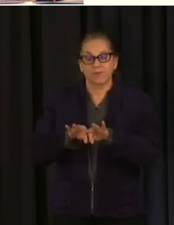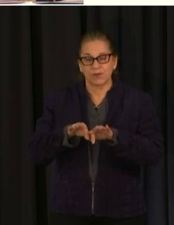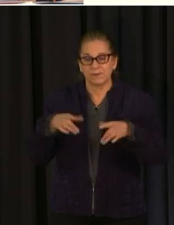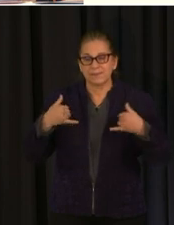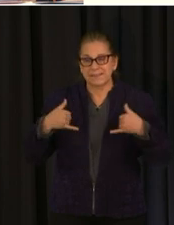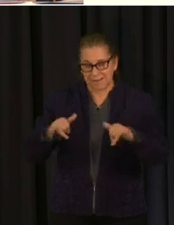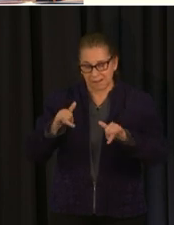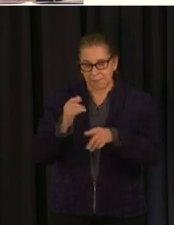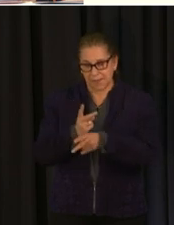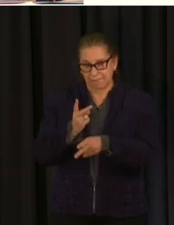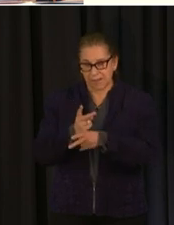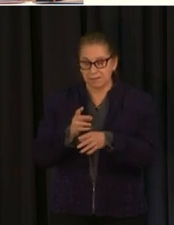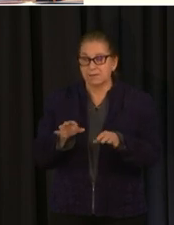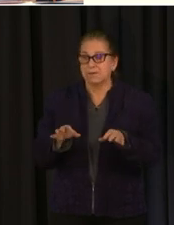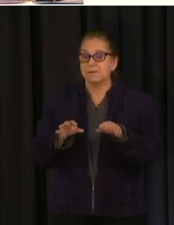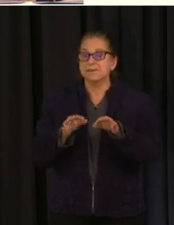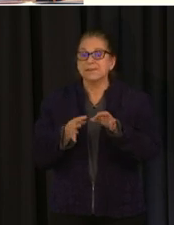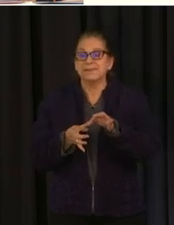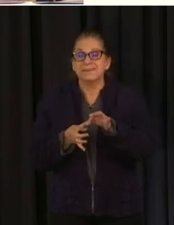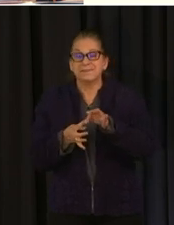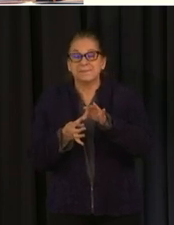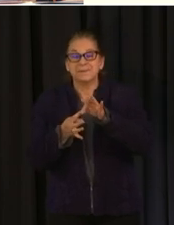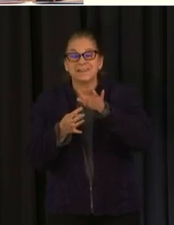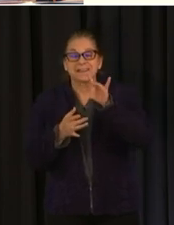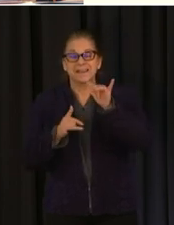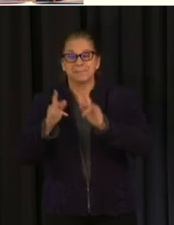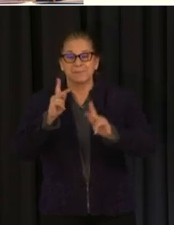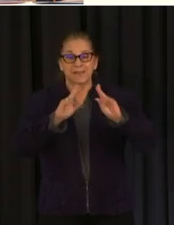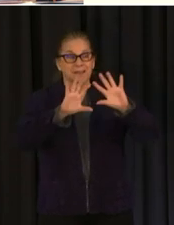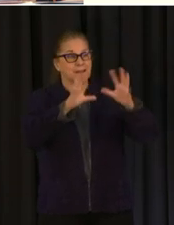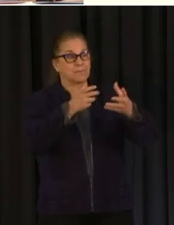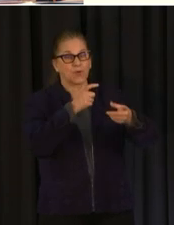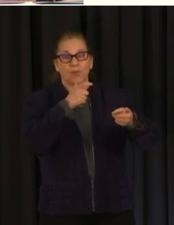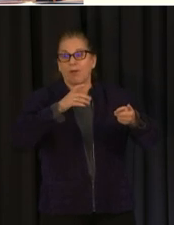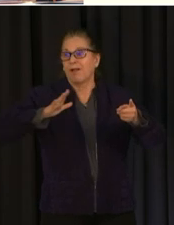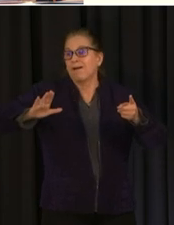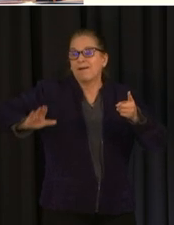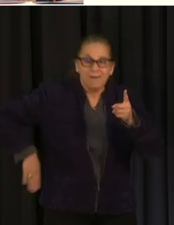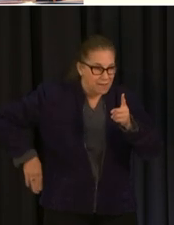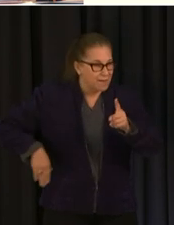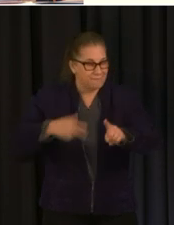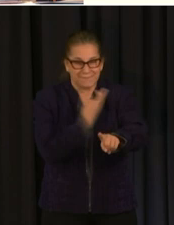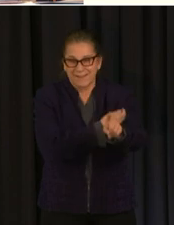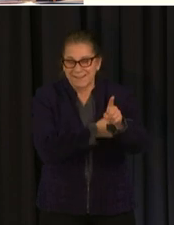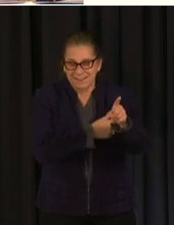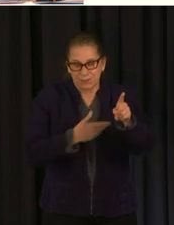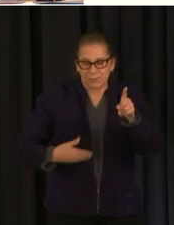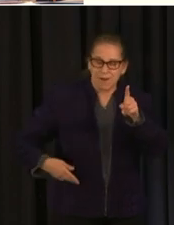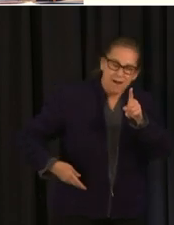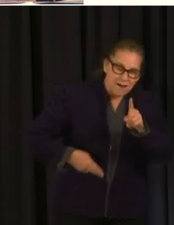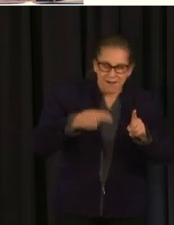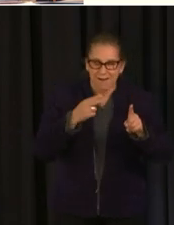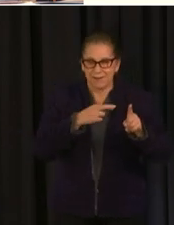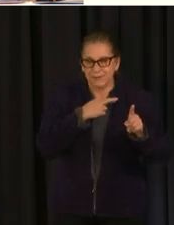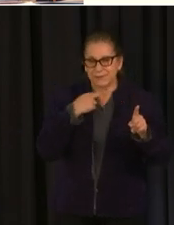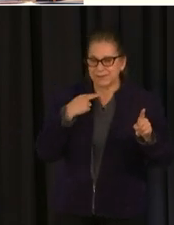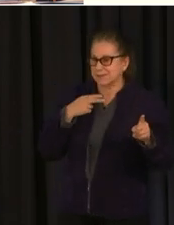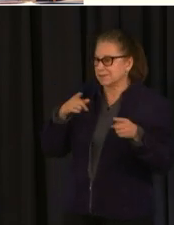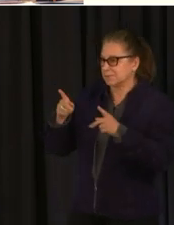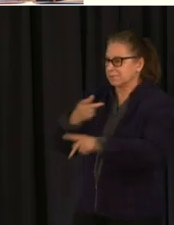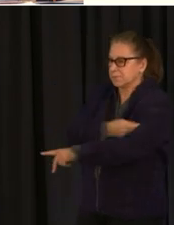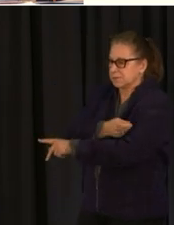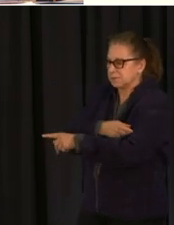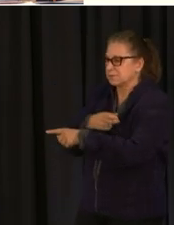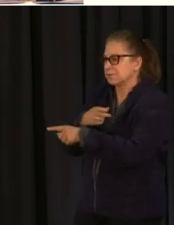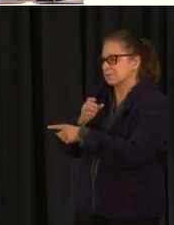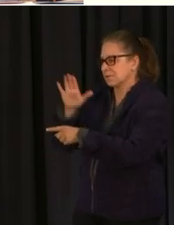degree of risk is still going to be higher than someone who is fully vaccinated the more that you want to do without a mask the more we need